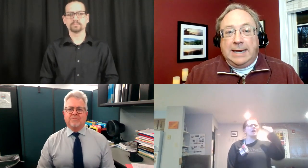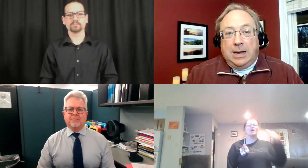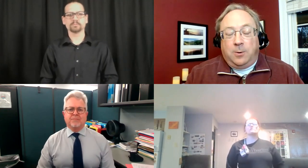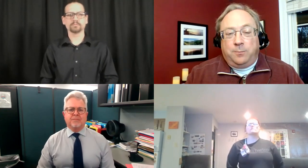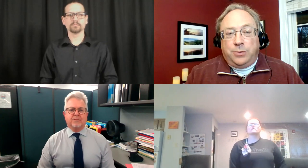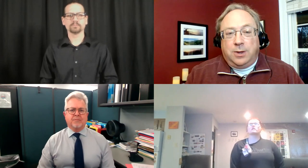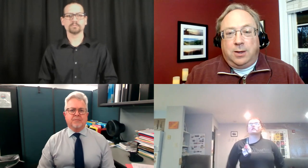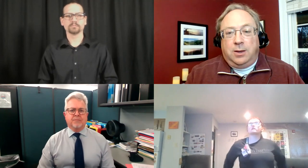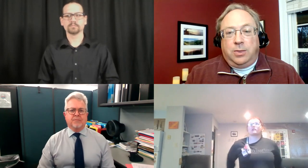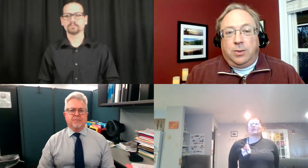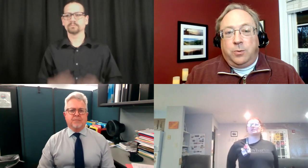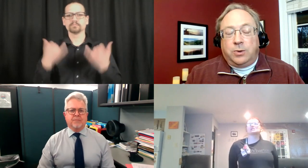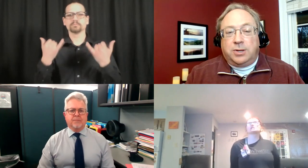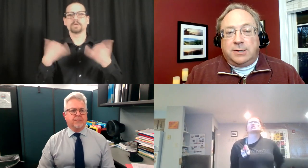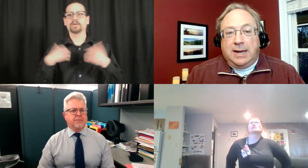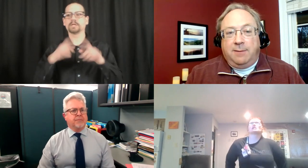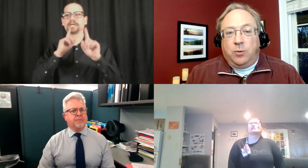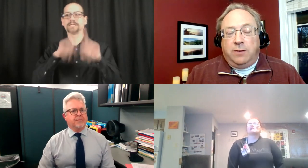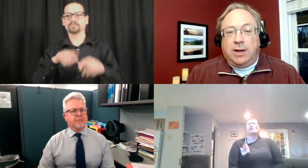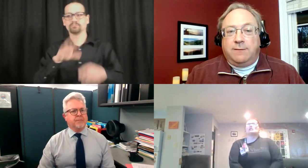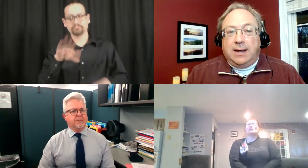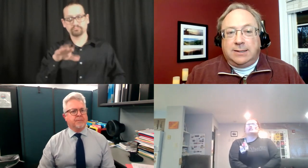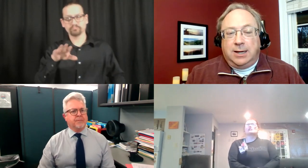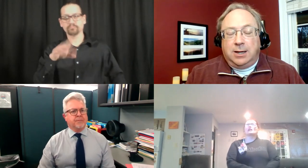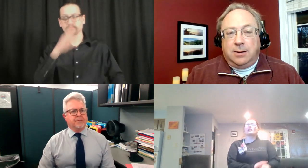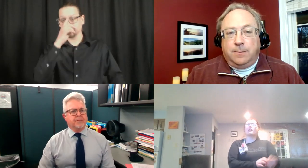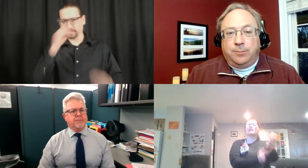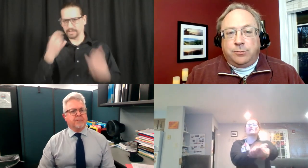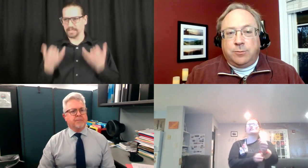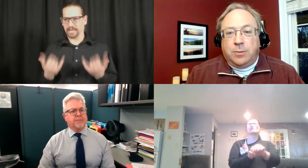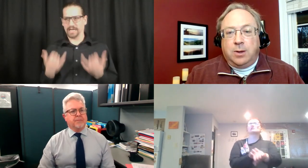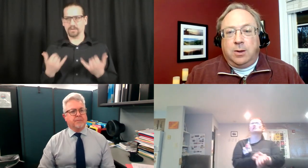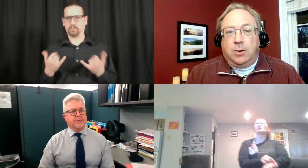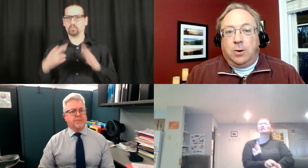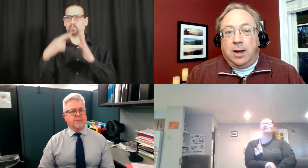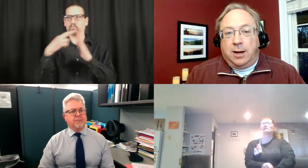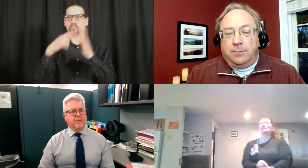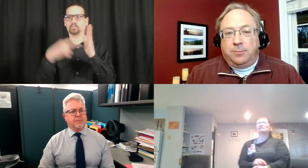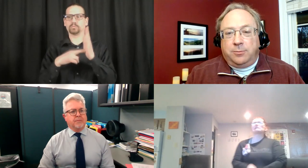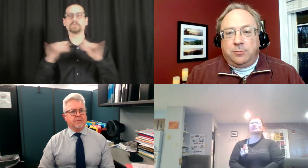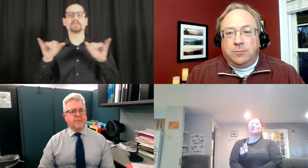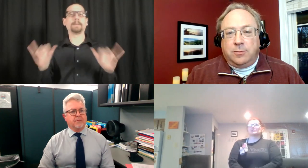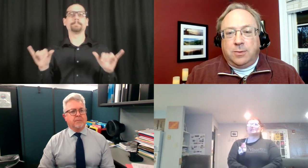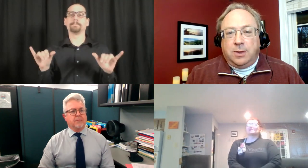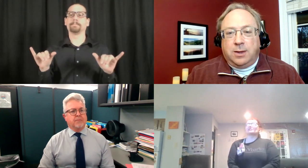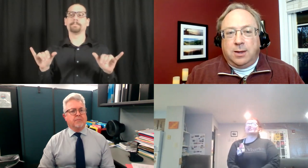Right now, the rules are the same whether you've got the vaccine or not.